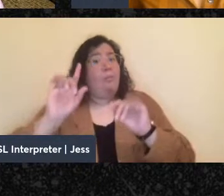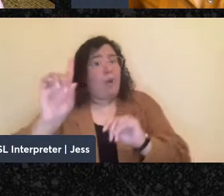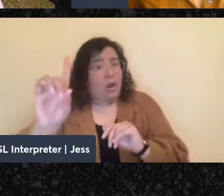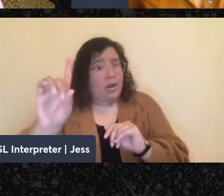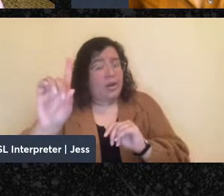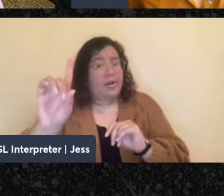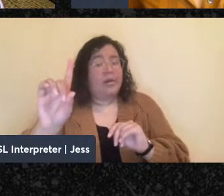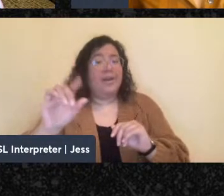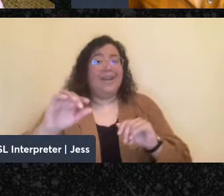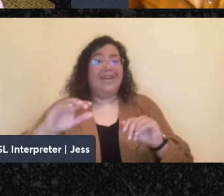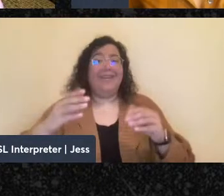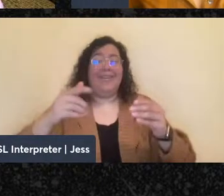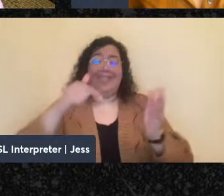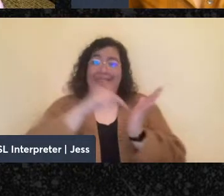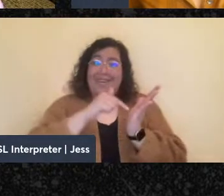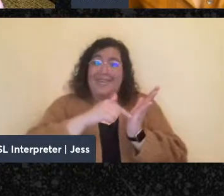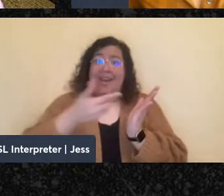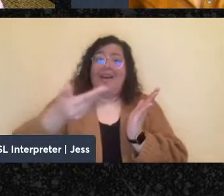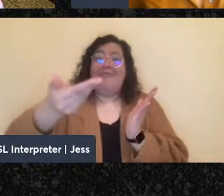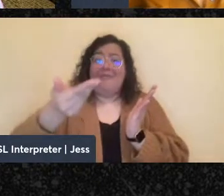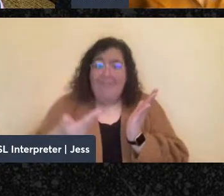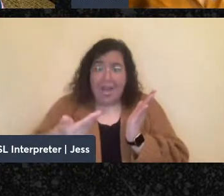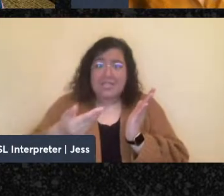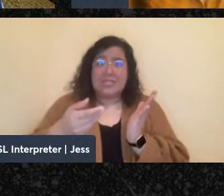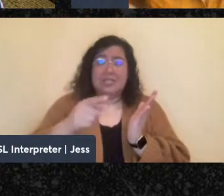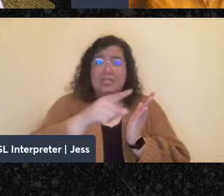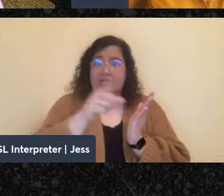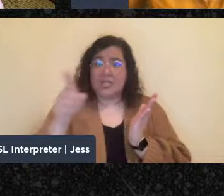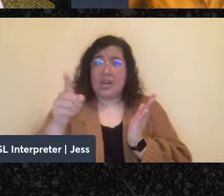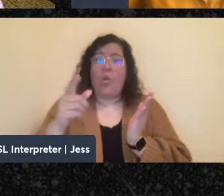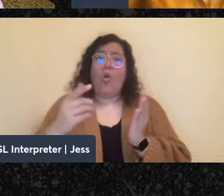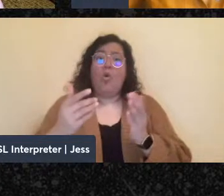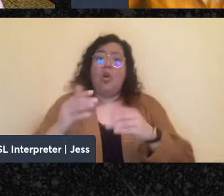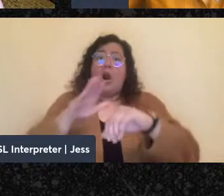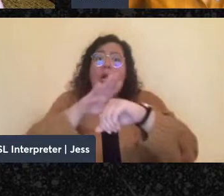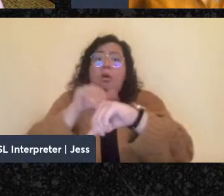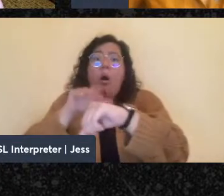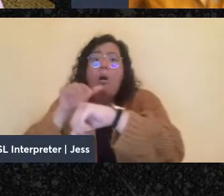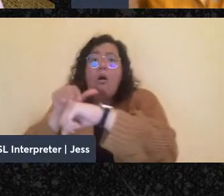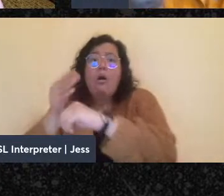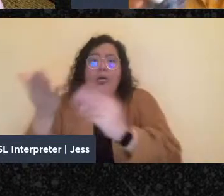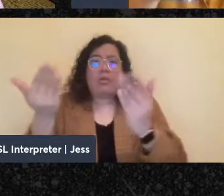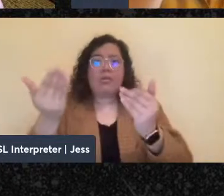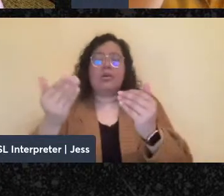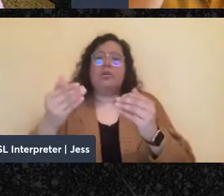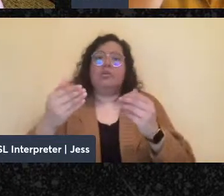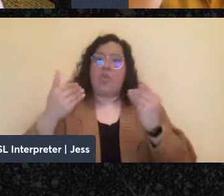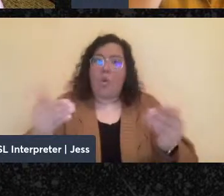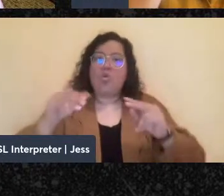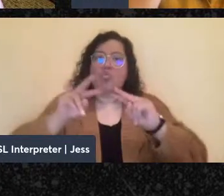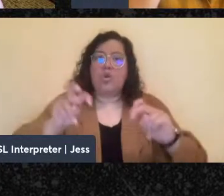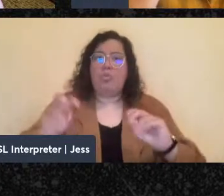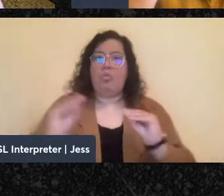invitation or even a call for more research to be done.